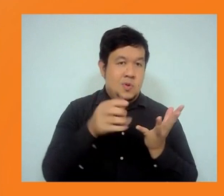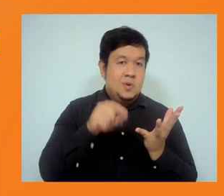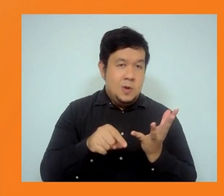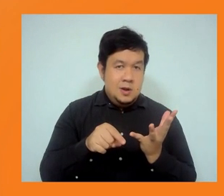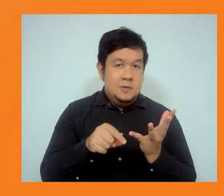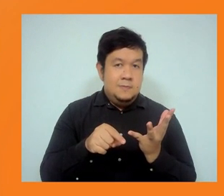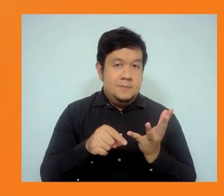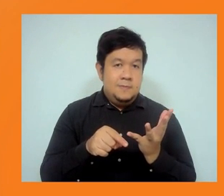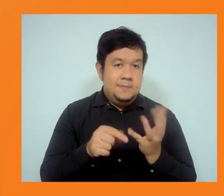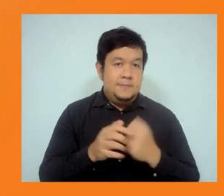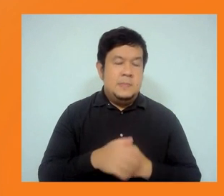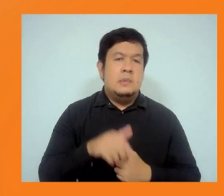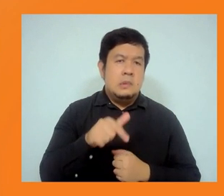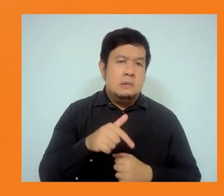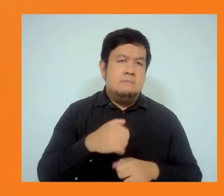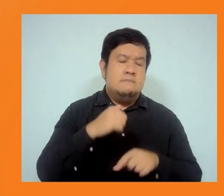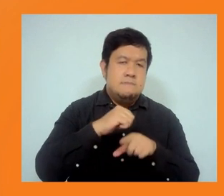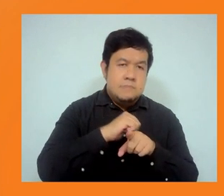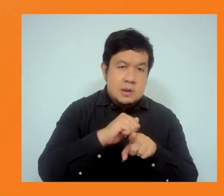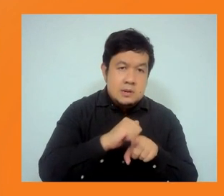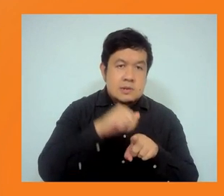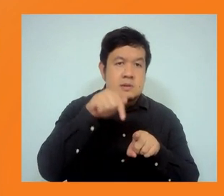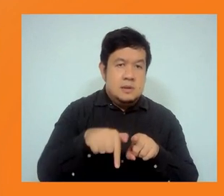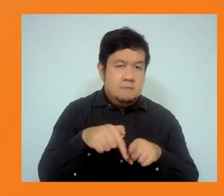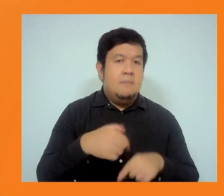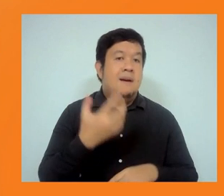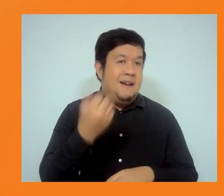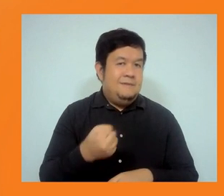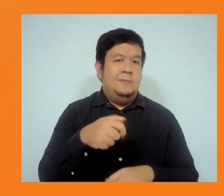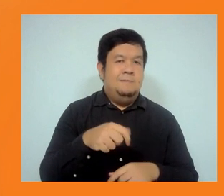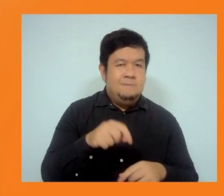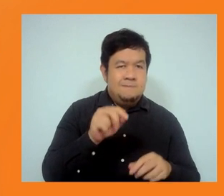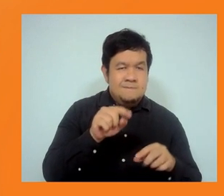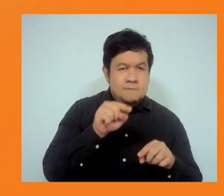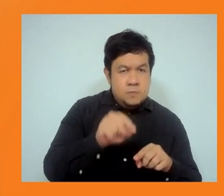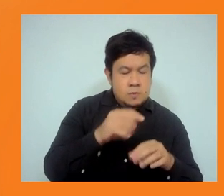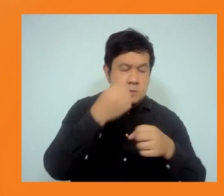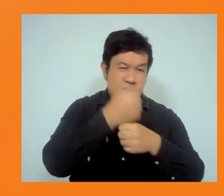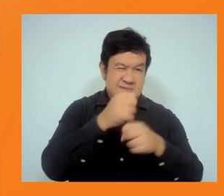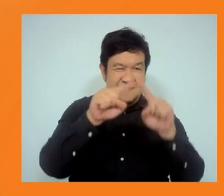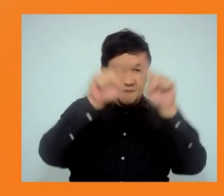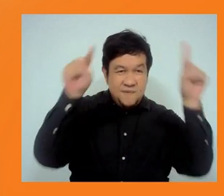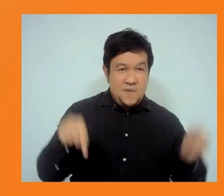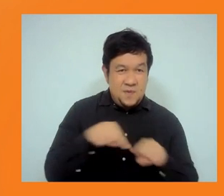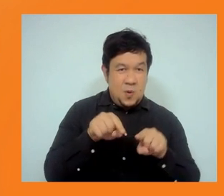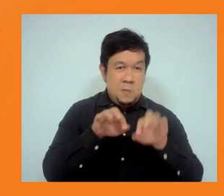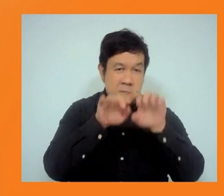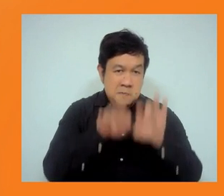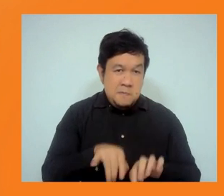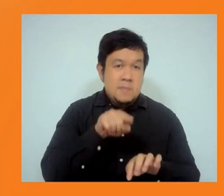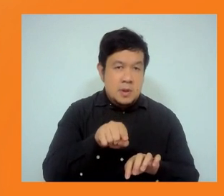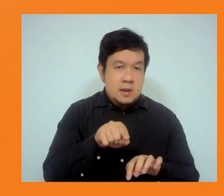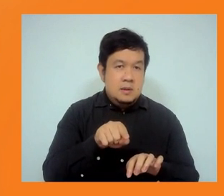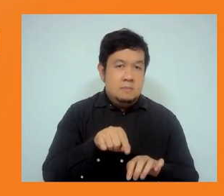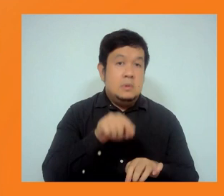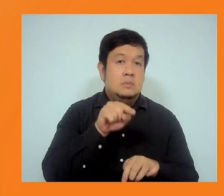the critical gaps that we do have in the existing policy framework. You know, it has been more than a decade. So of course, there are issues we have to address.